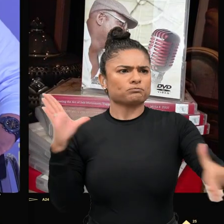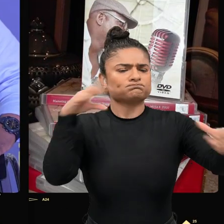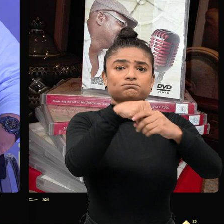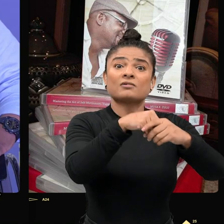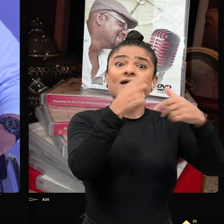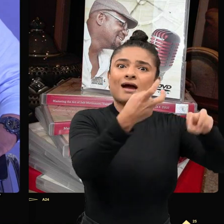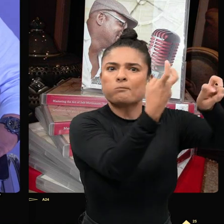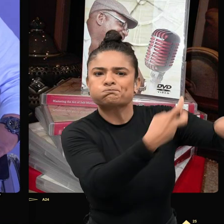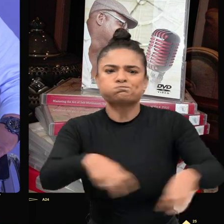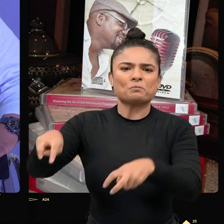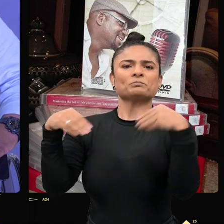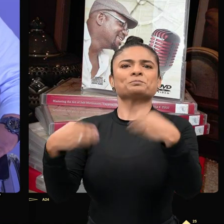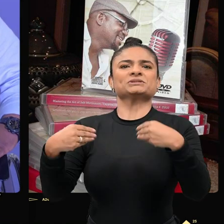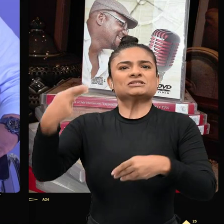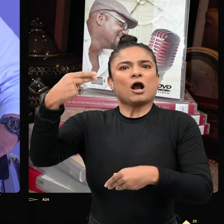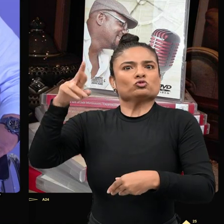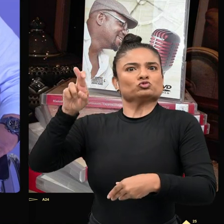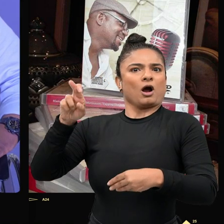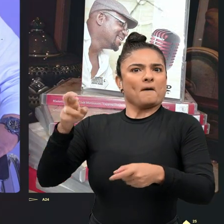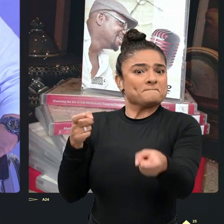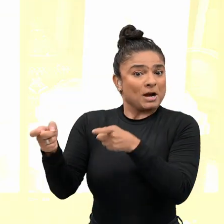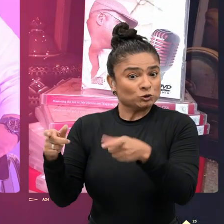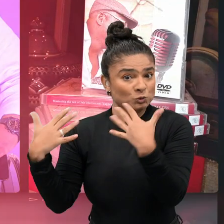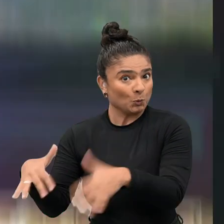moving to the corporate world as a human resource manager.